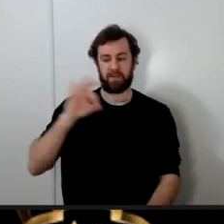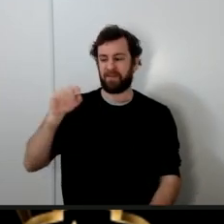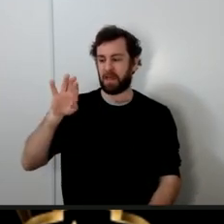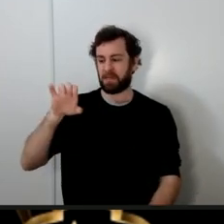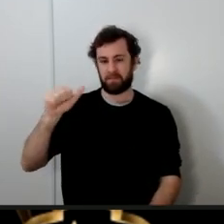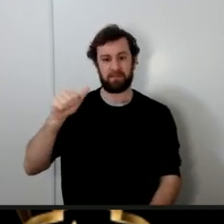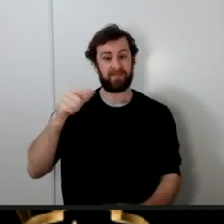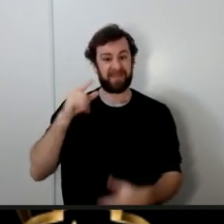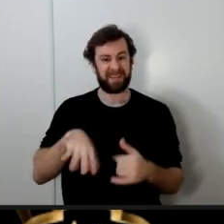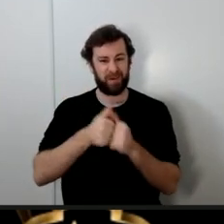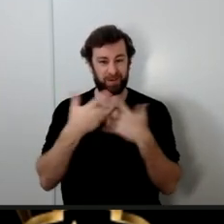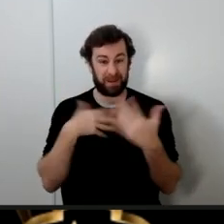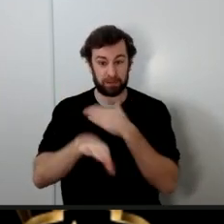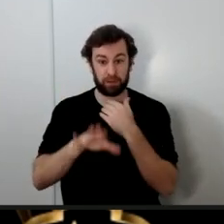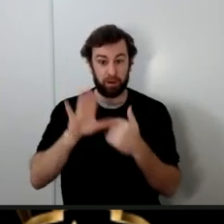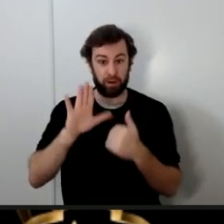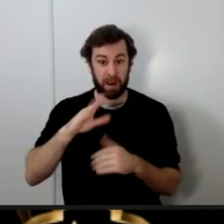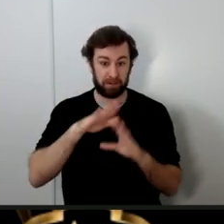of the house